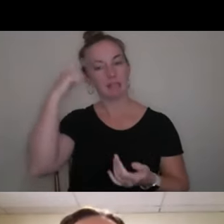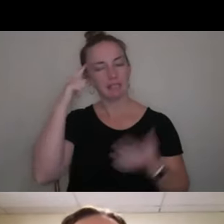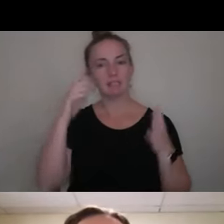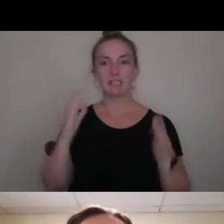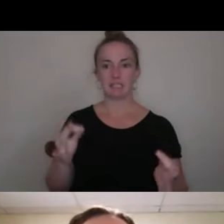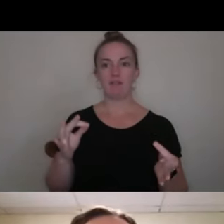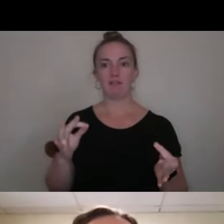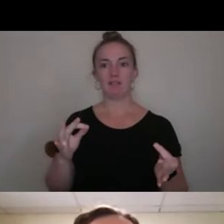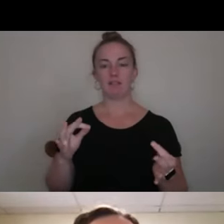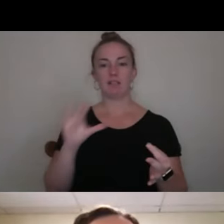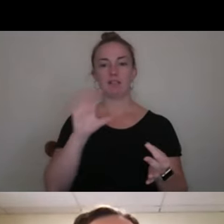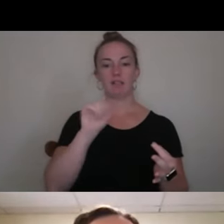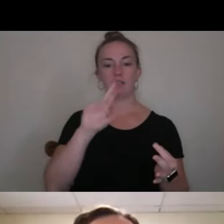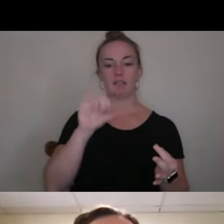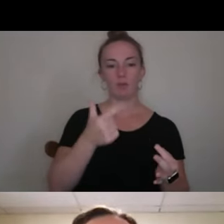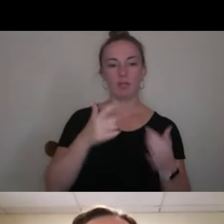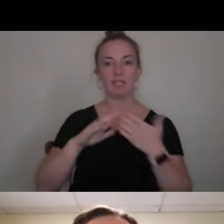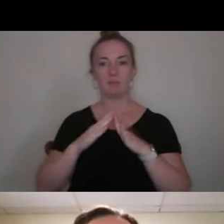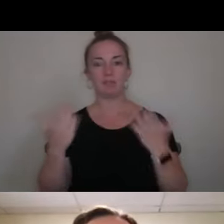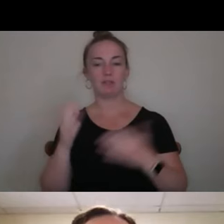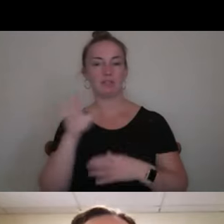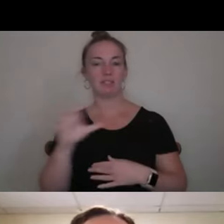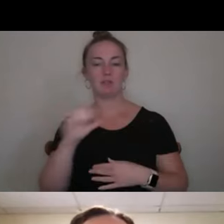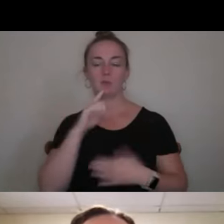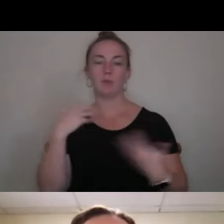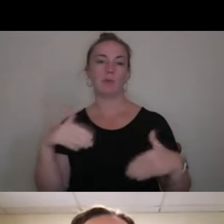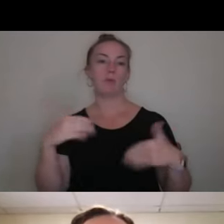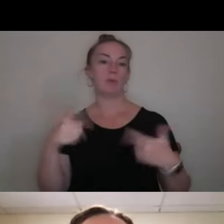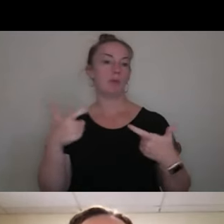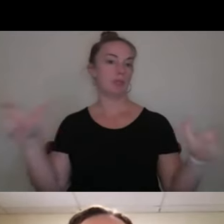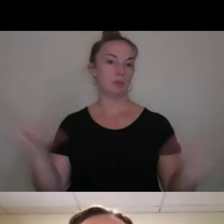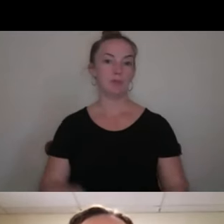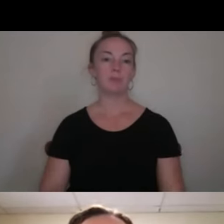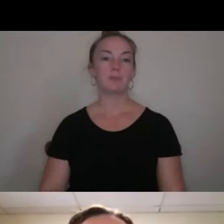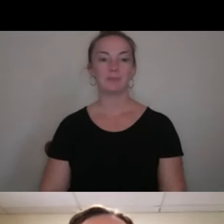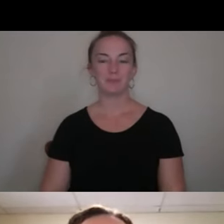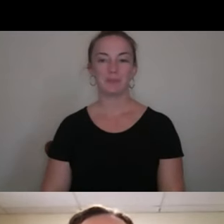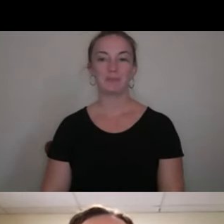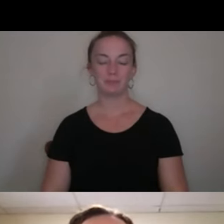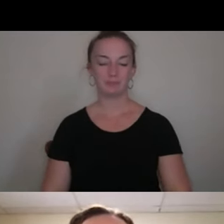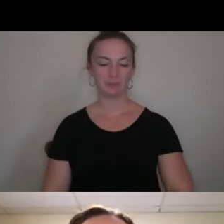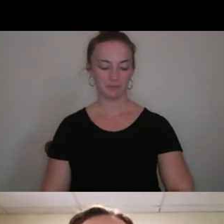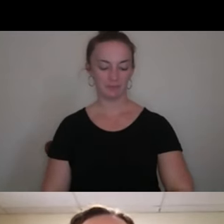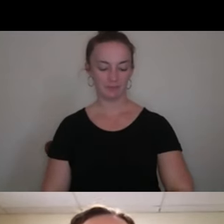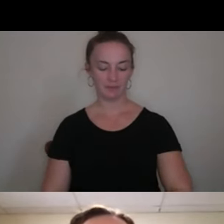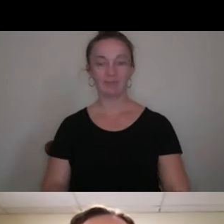the caring community and center is like a huge, huge thing. That's great. Thank you.